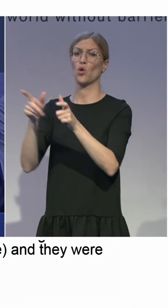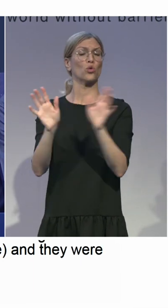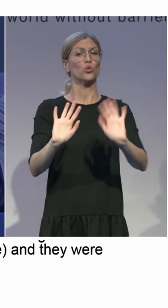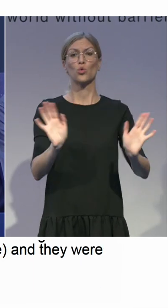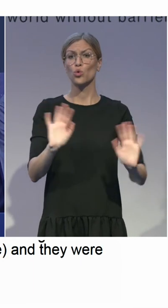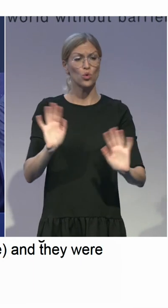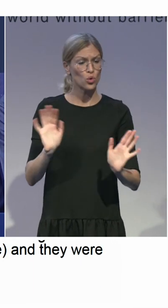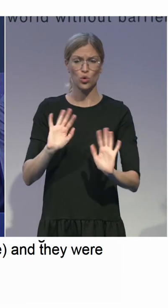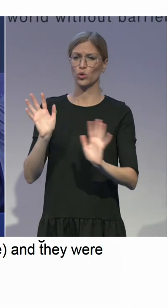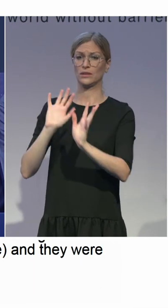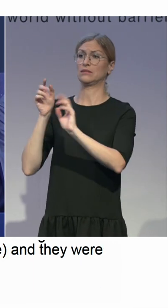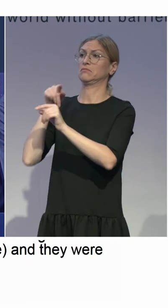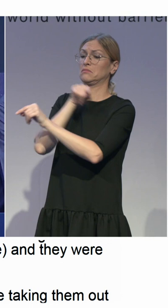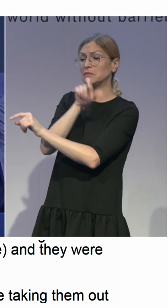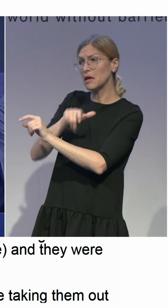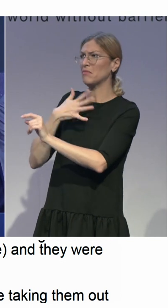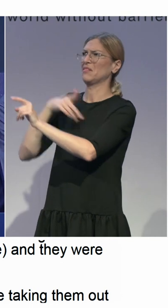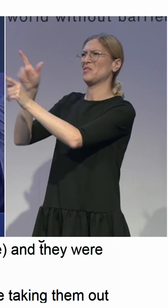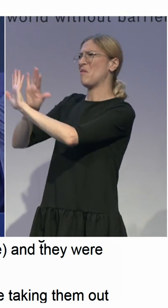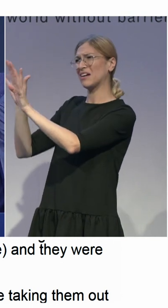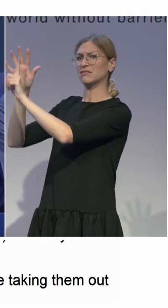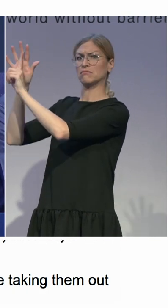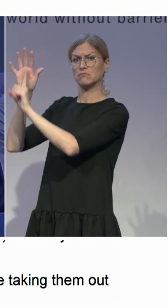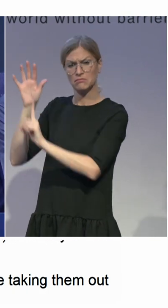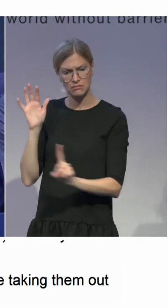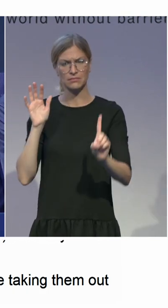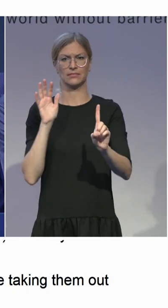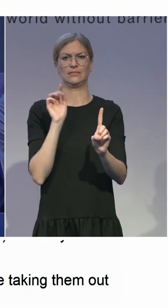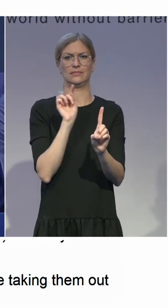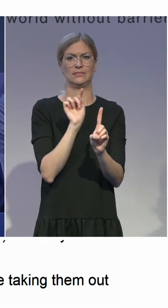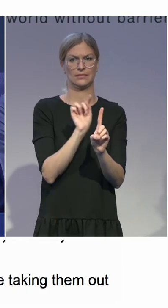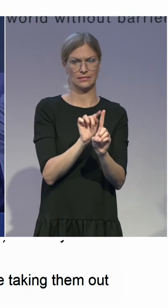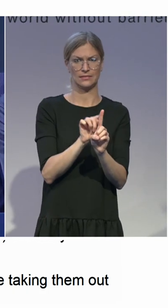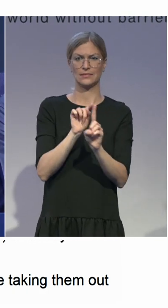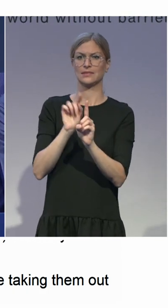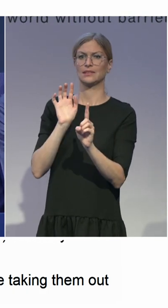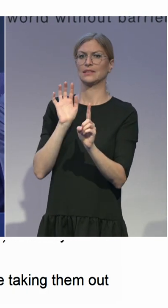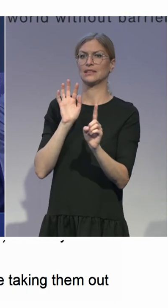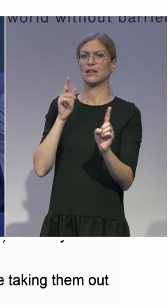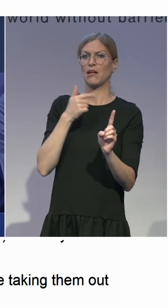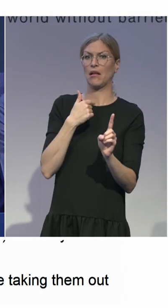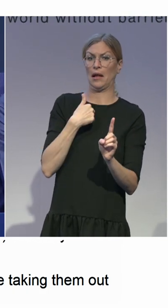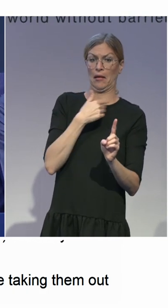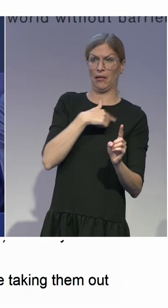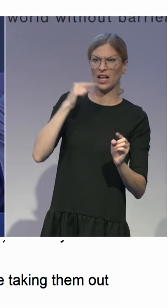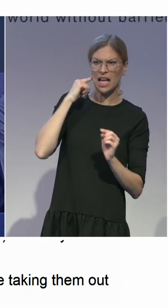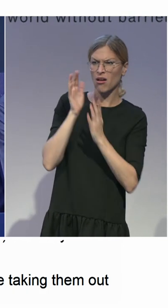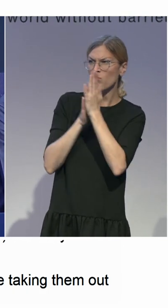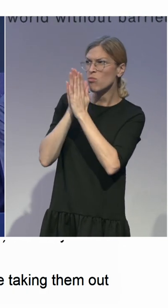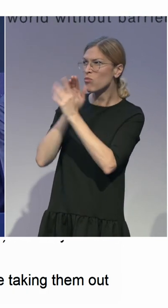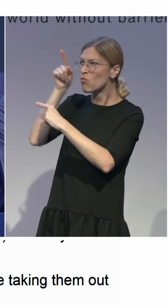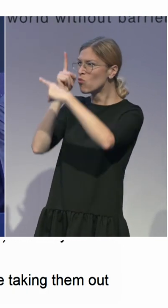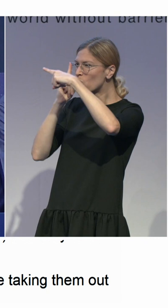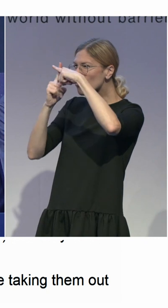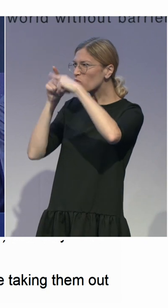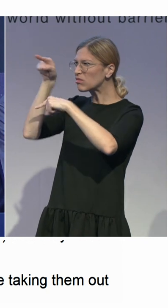the institutions are starting to understand that maybe it's also better for them. I think that in